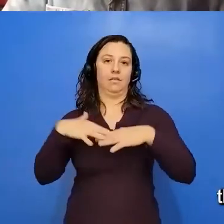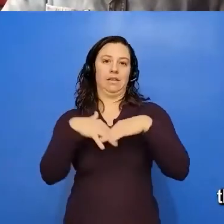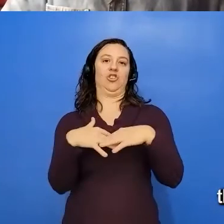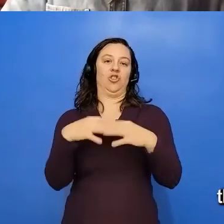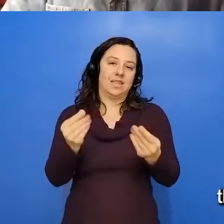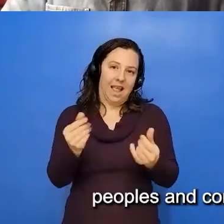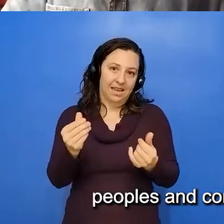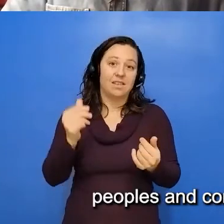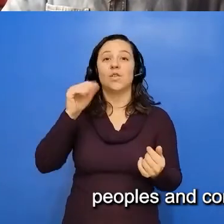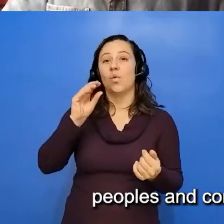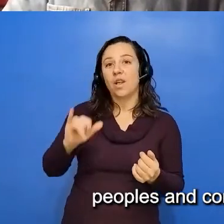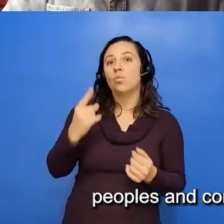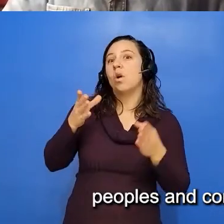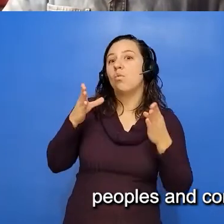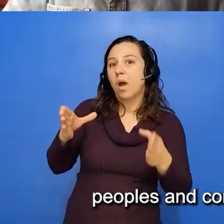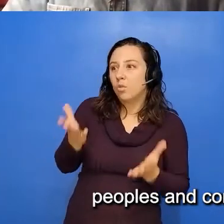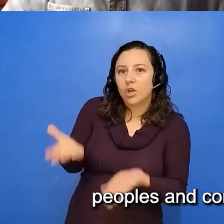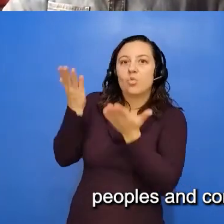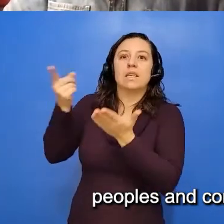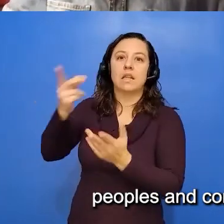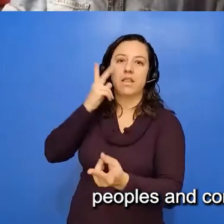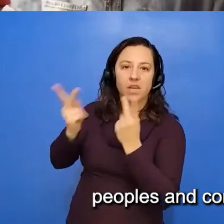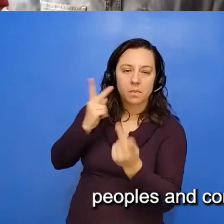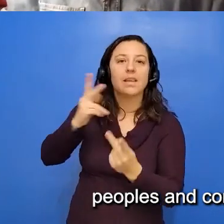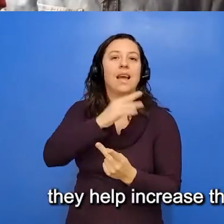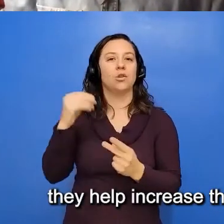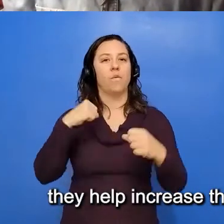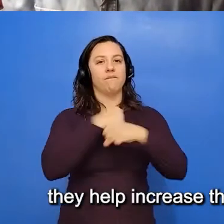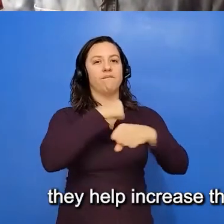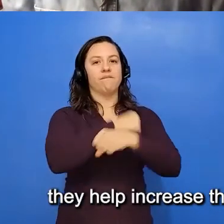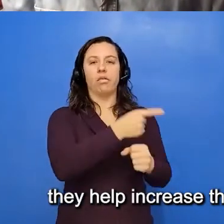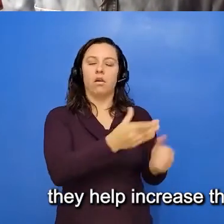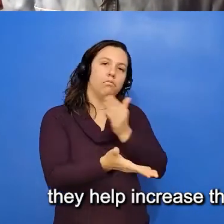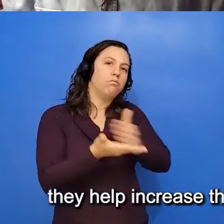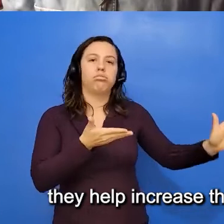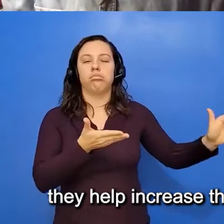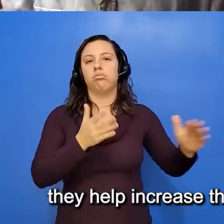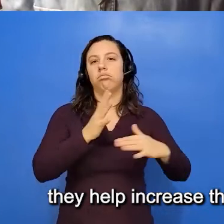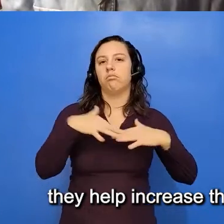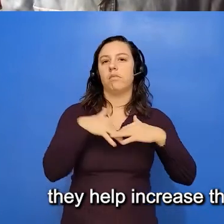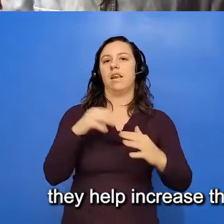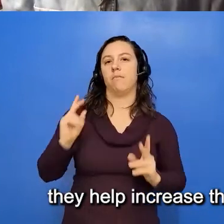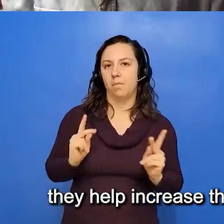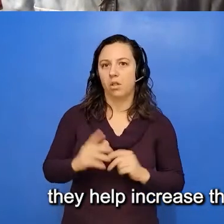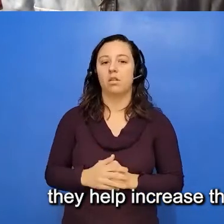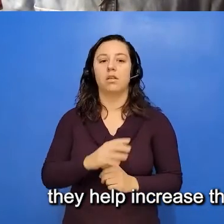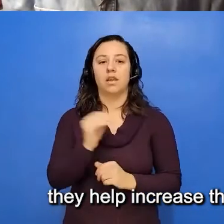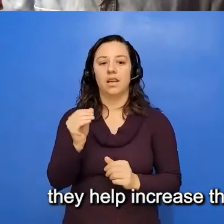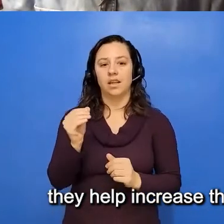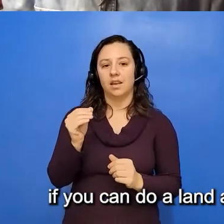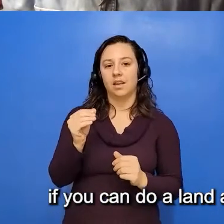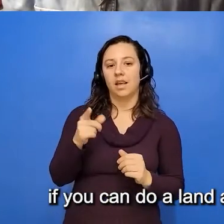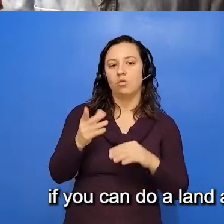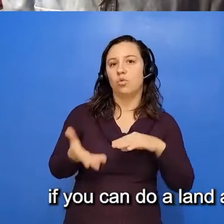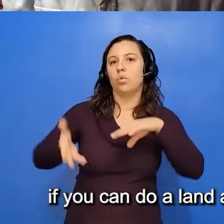of Native peoples and combat the erasure of Native peoples. They help increase the visibility. At every